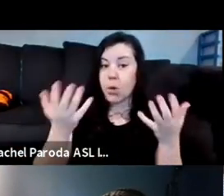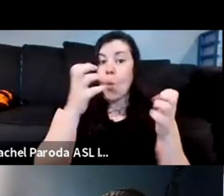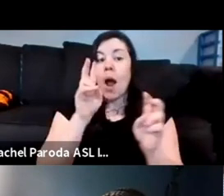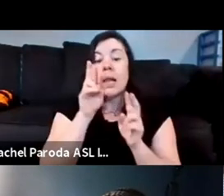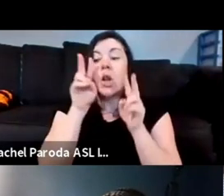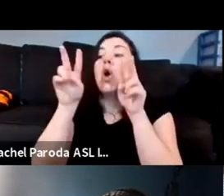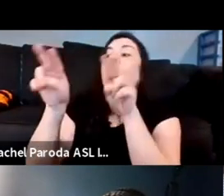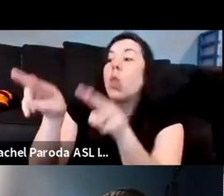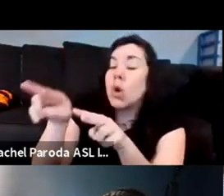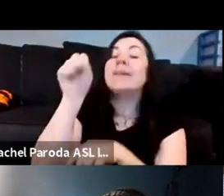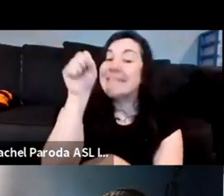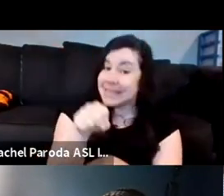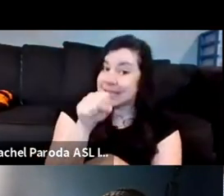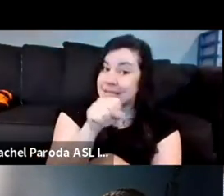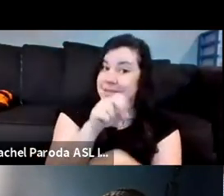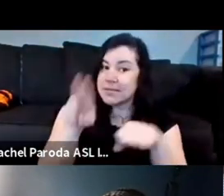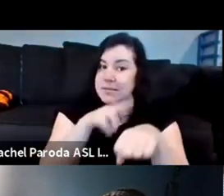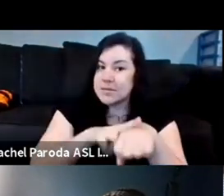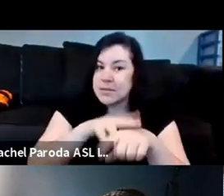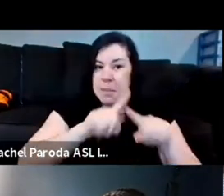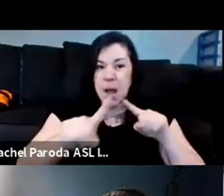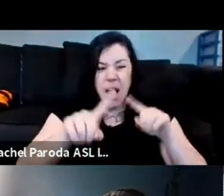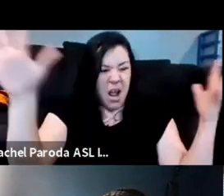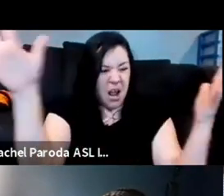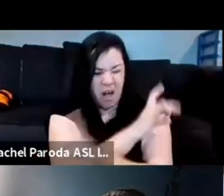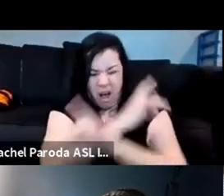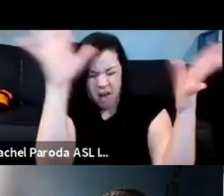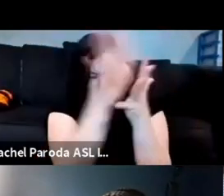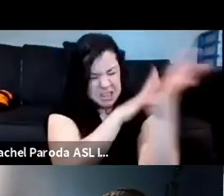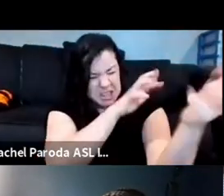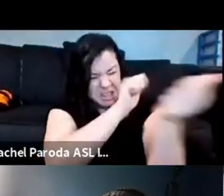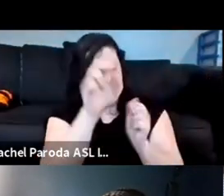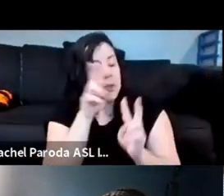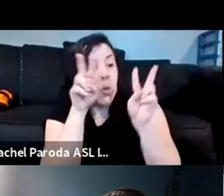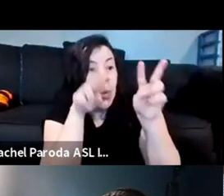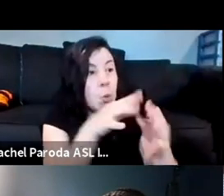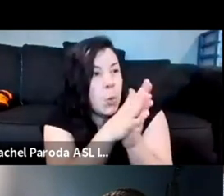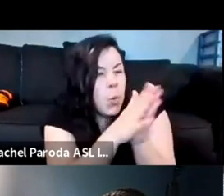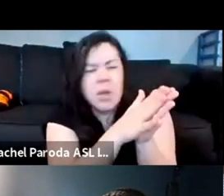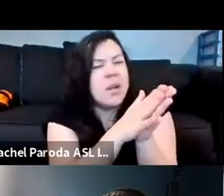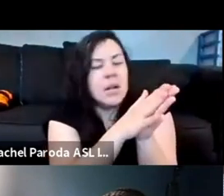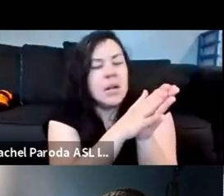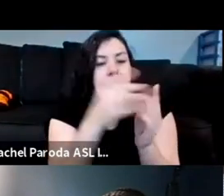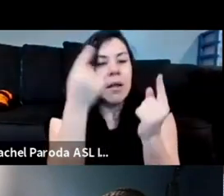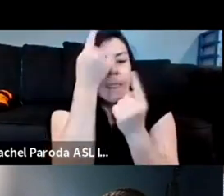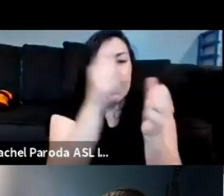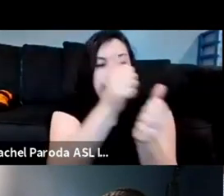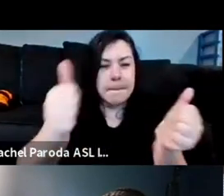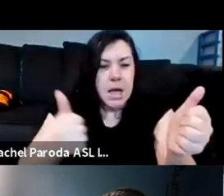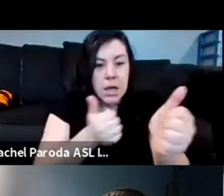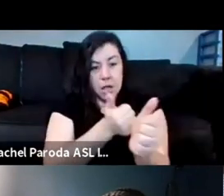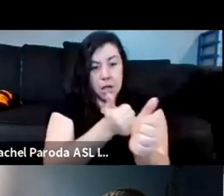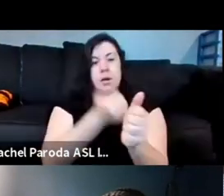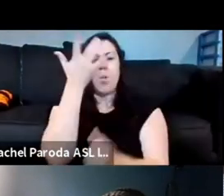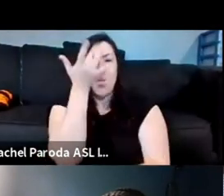at the site necessarily of the most obscene violence but how that violence is allowed and if we're thinking about moving into the